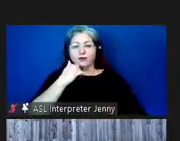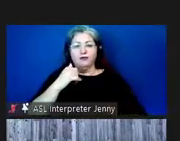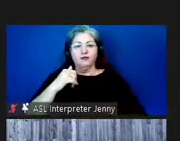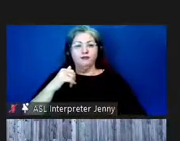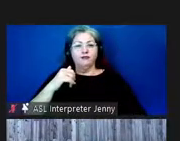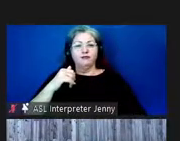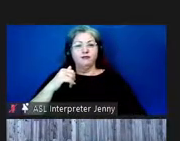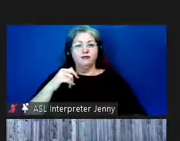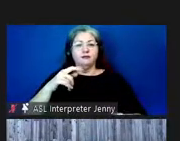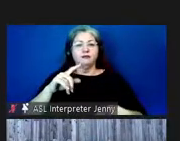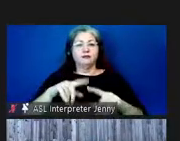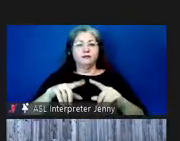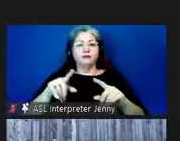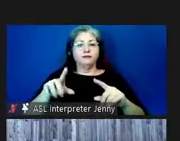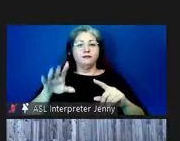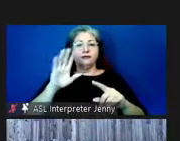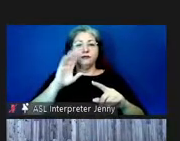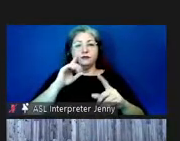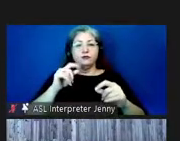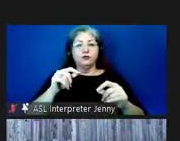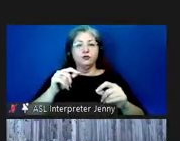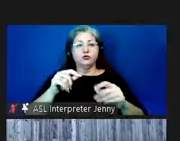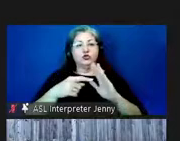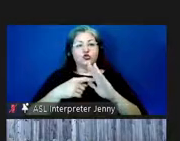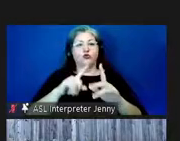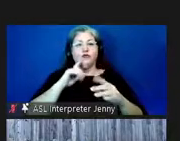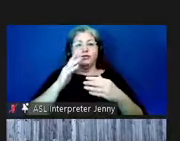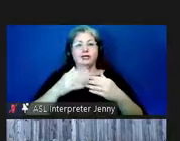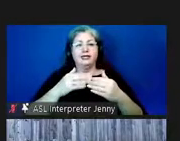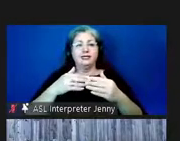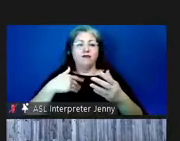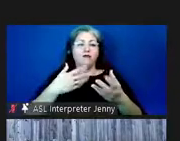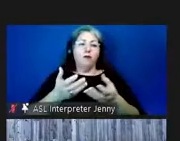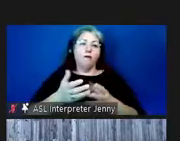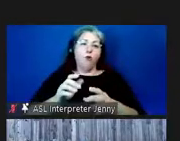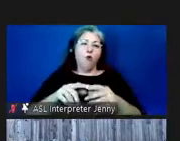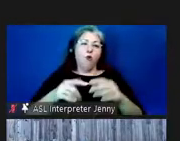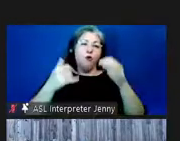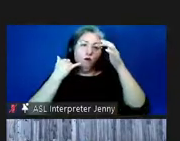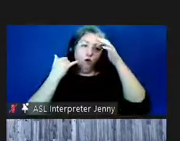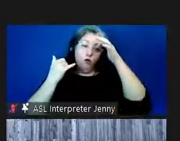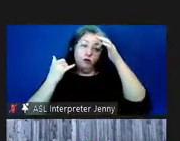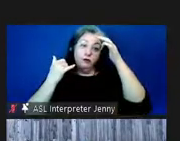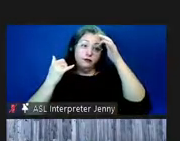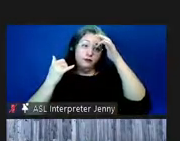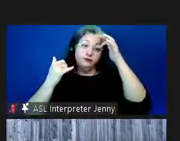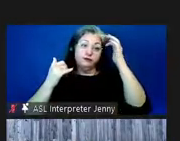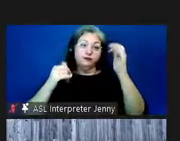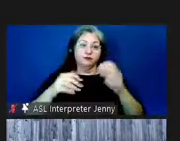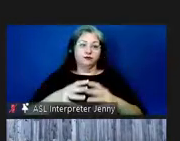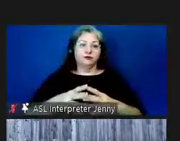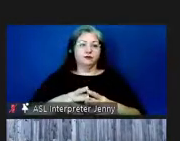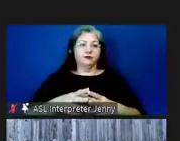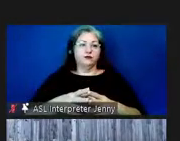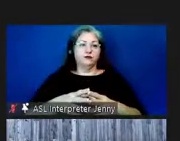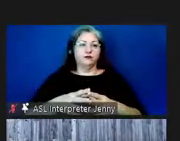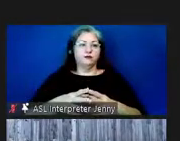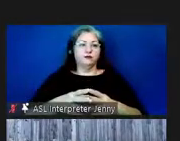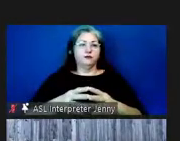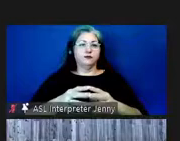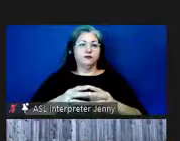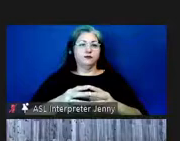what we're going to do is to demonstrate how easy it is and then there's bowl and phone um and then